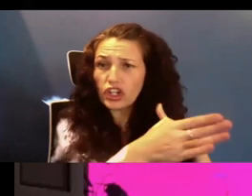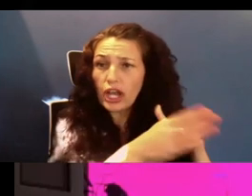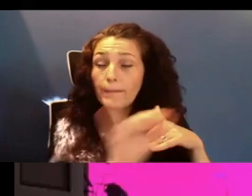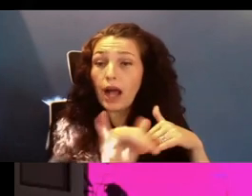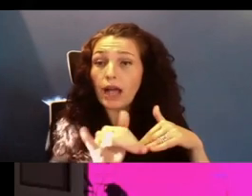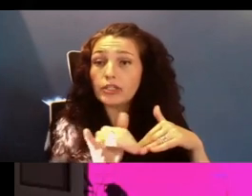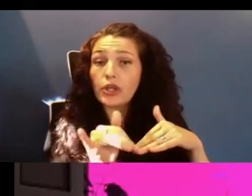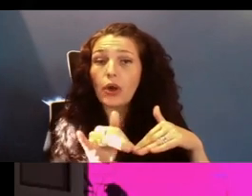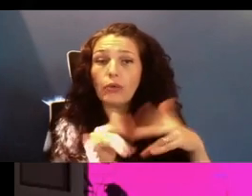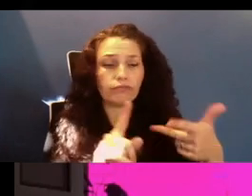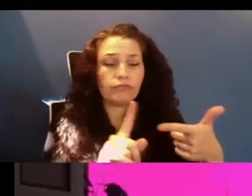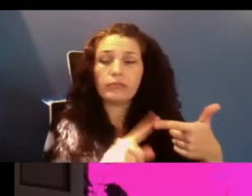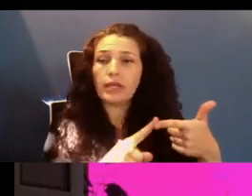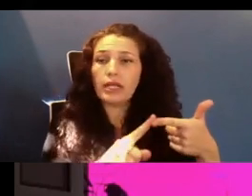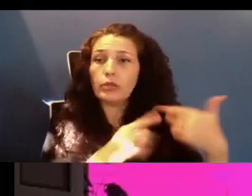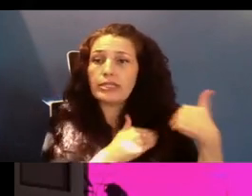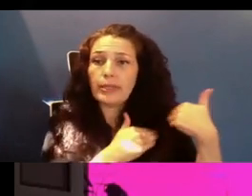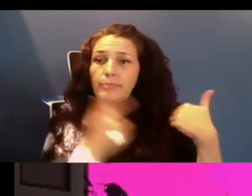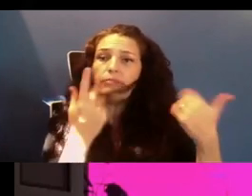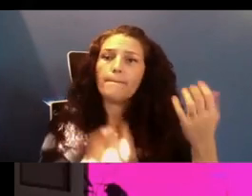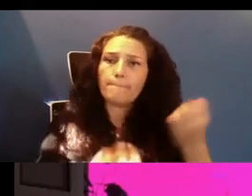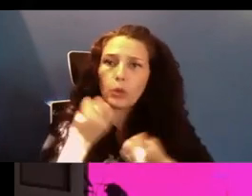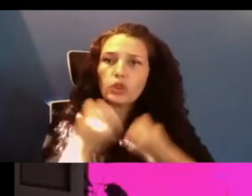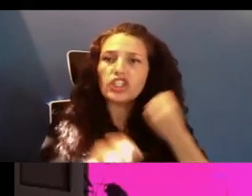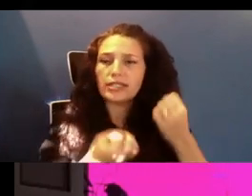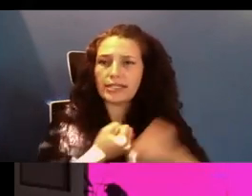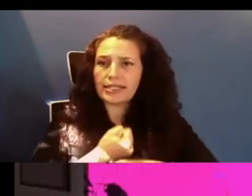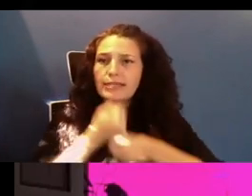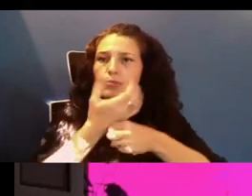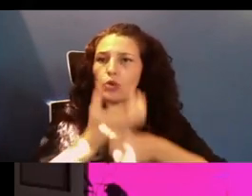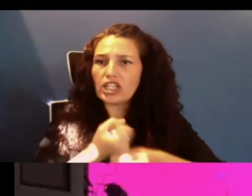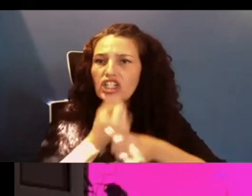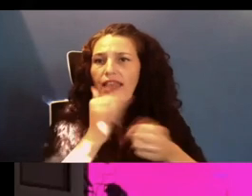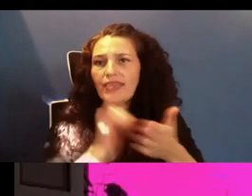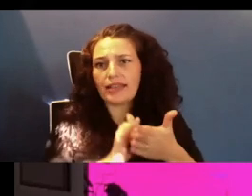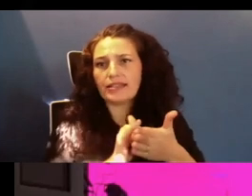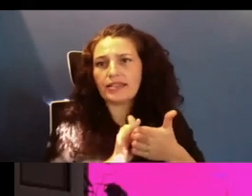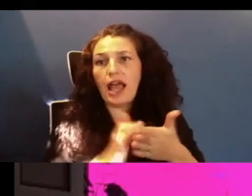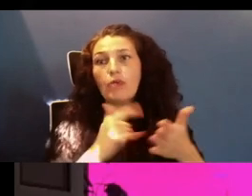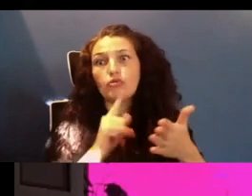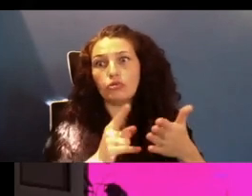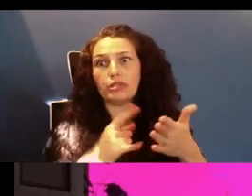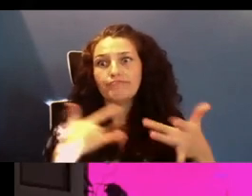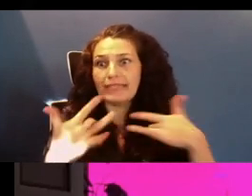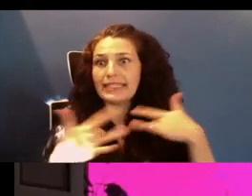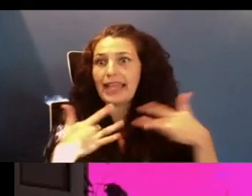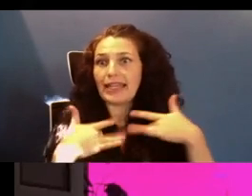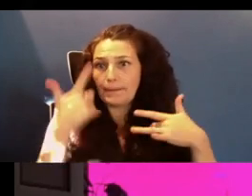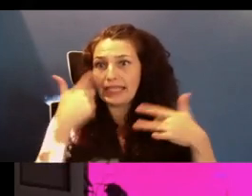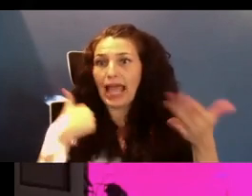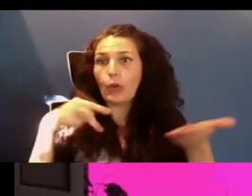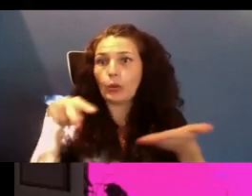emotions and expression. And that was really what excited me when I was very, very young. I was a dancer.